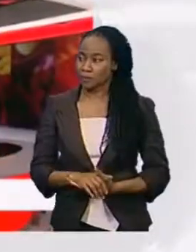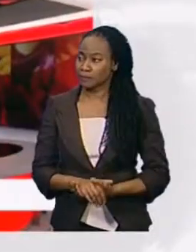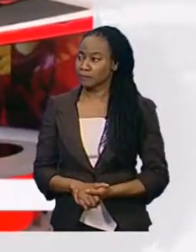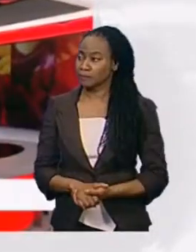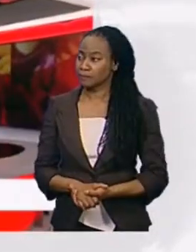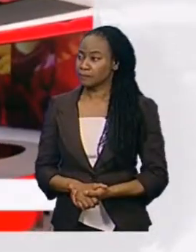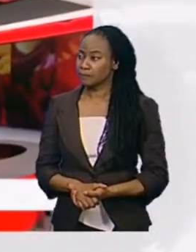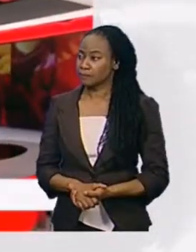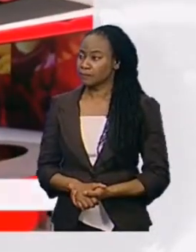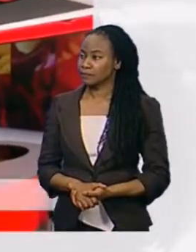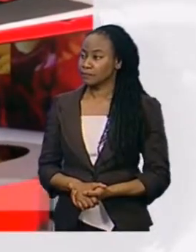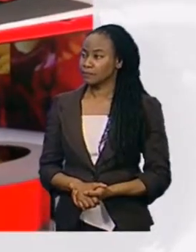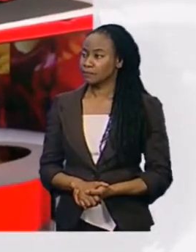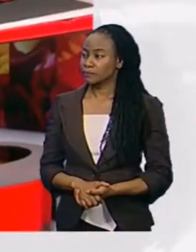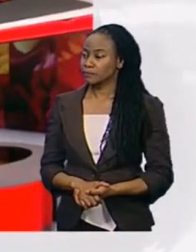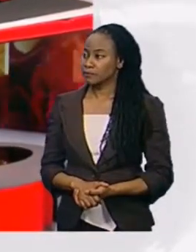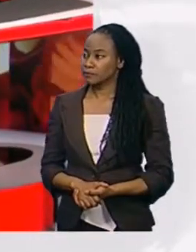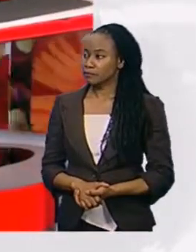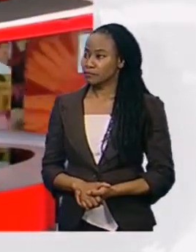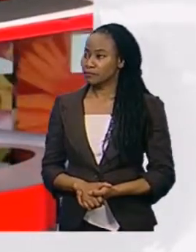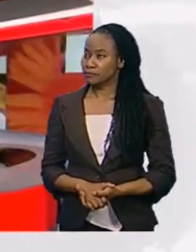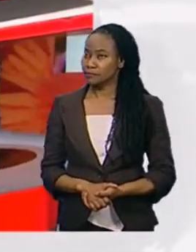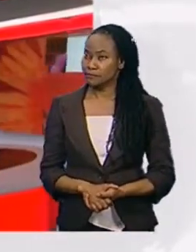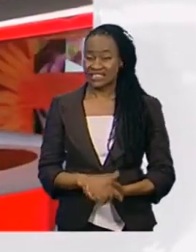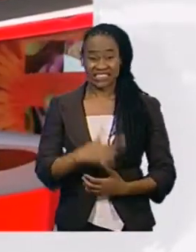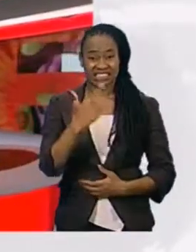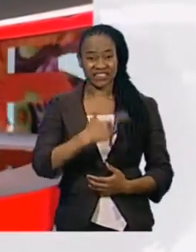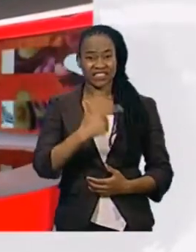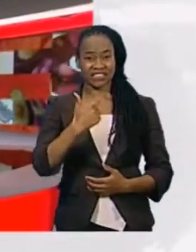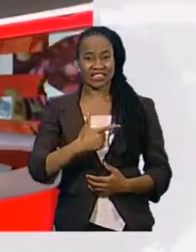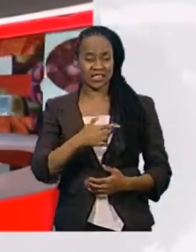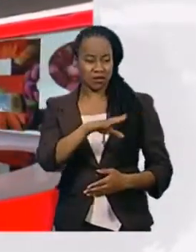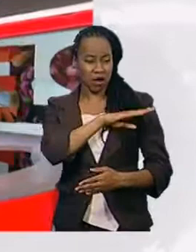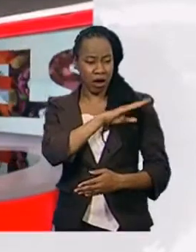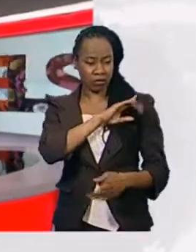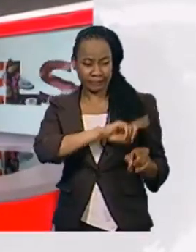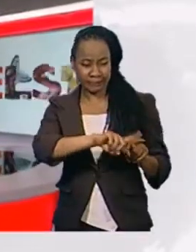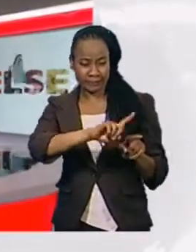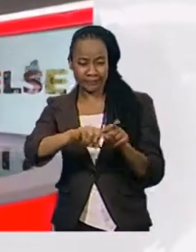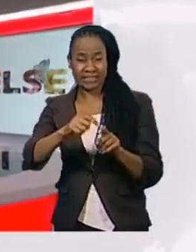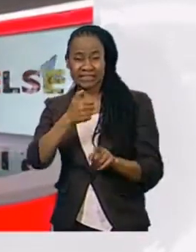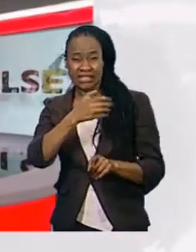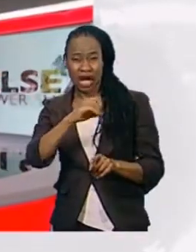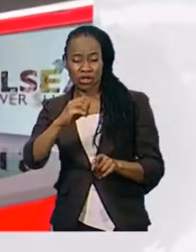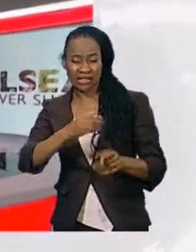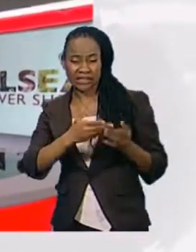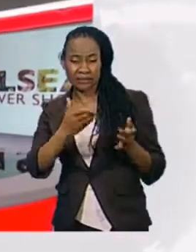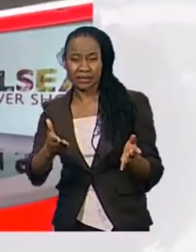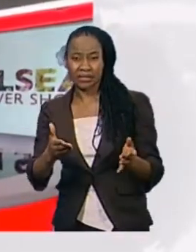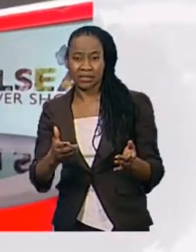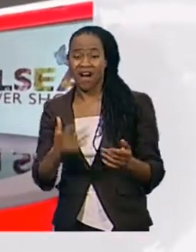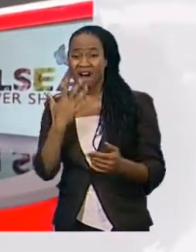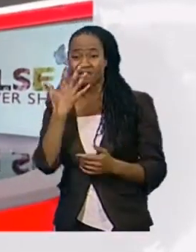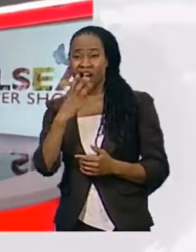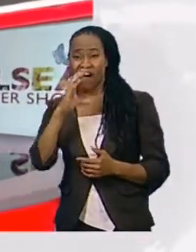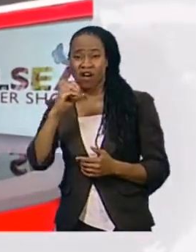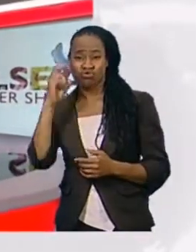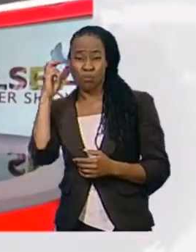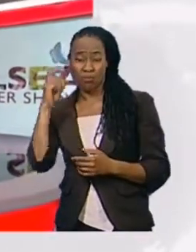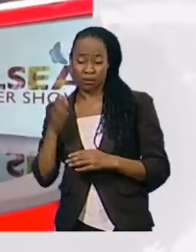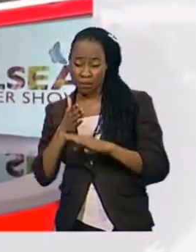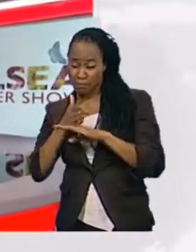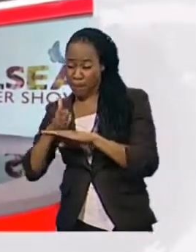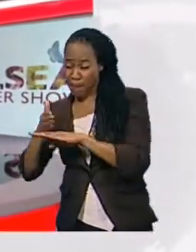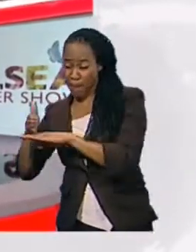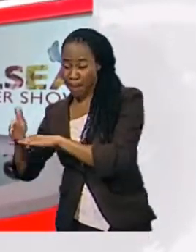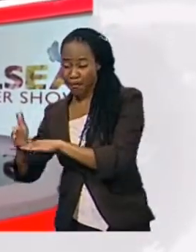Now it has 17 show gardens, 600 exhibitors and a covered hall with room to park 500 buses. What else could we be talking